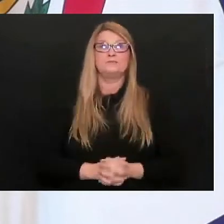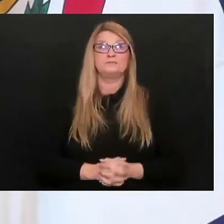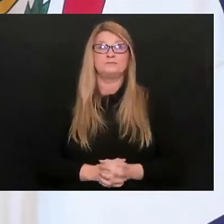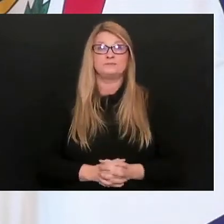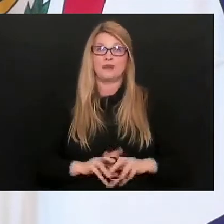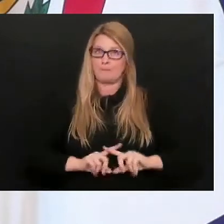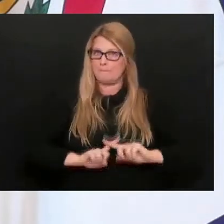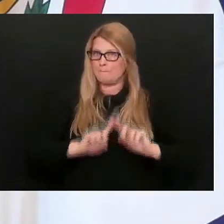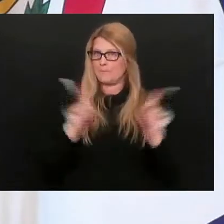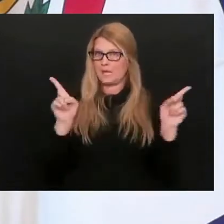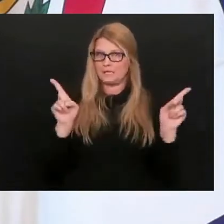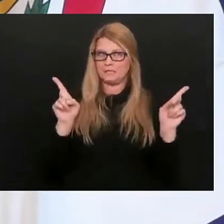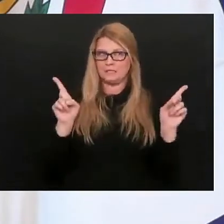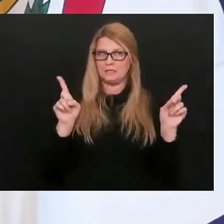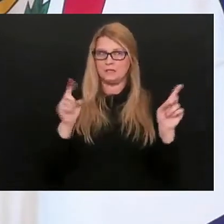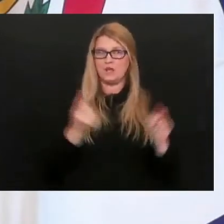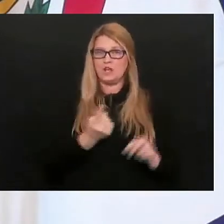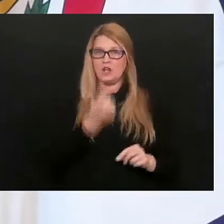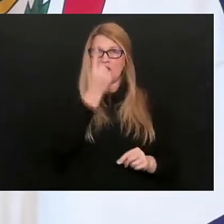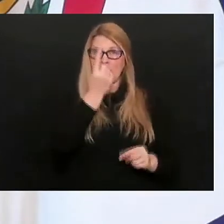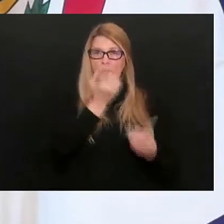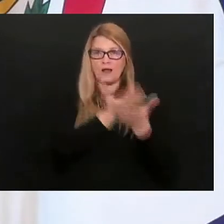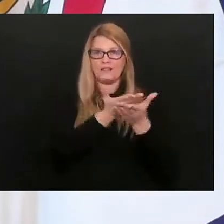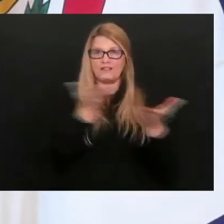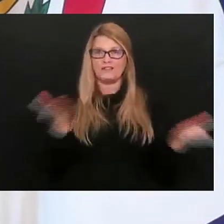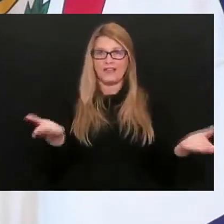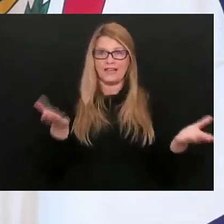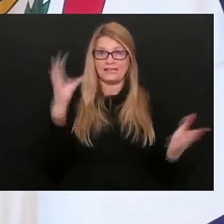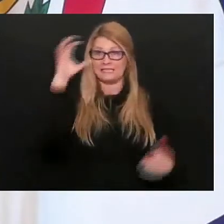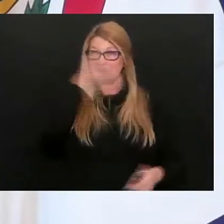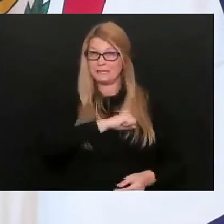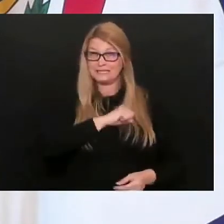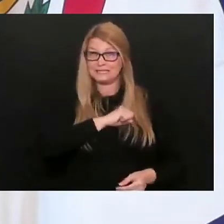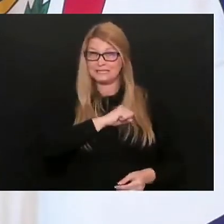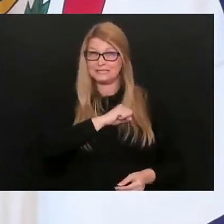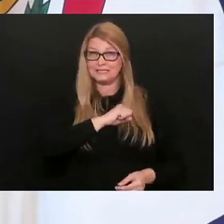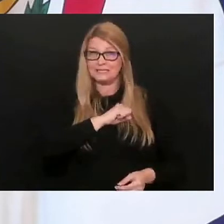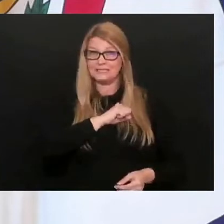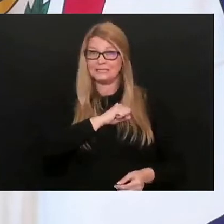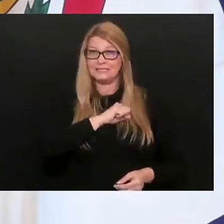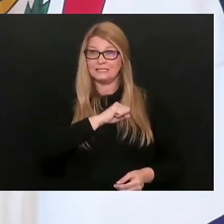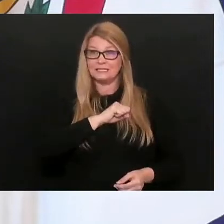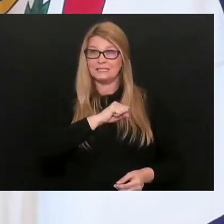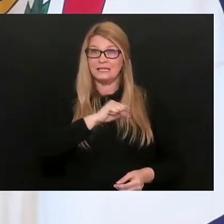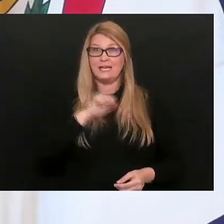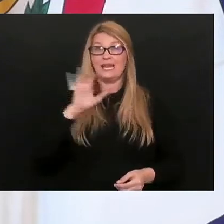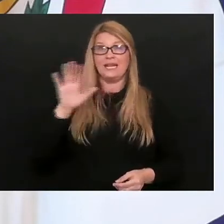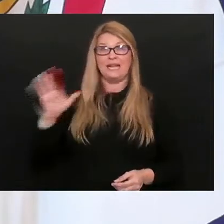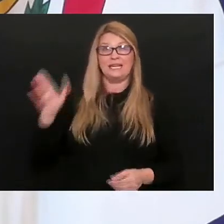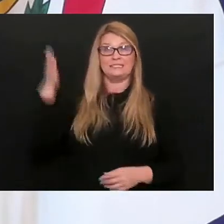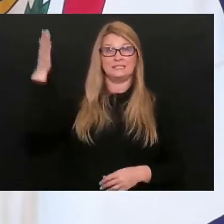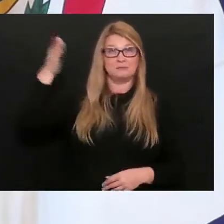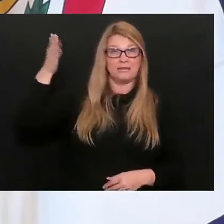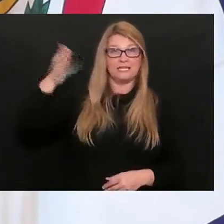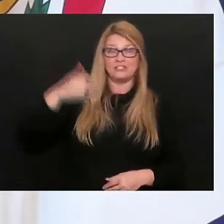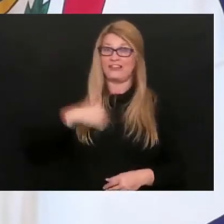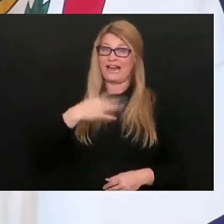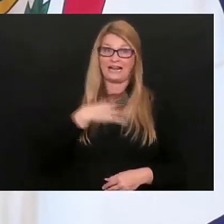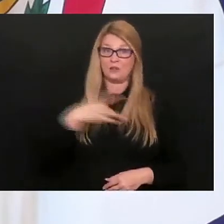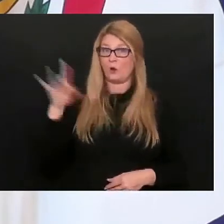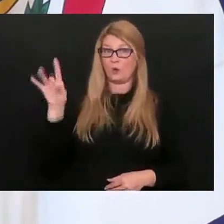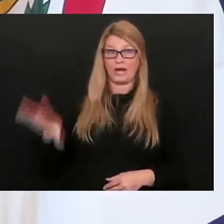But the thing that is absolutely lacking in his tone and his speech that I do not like,